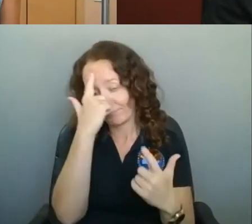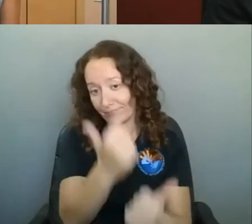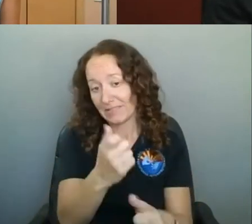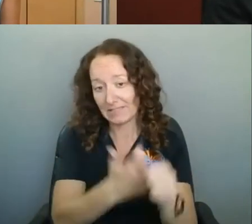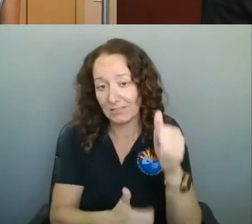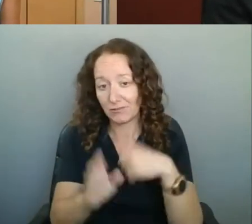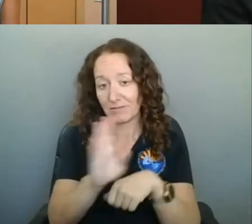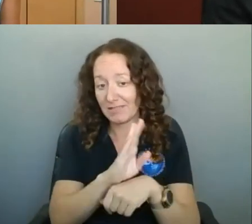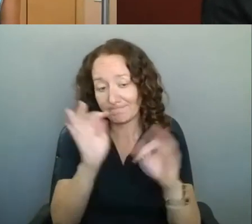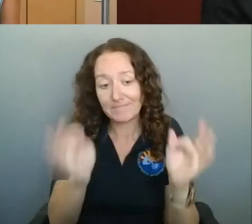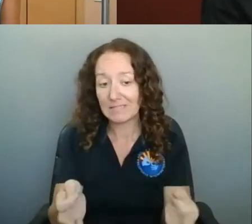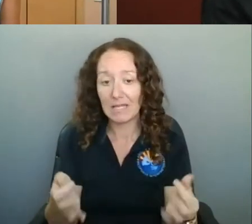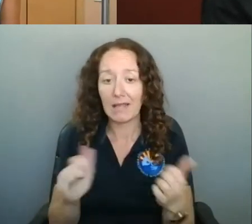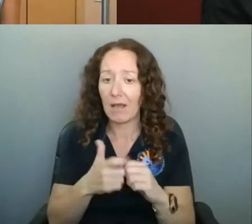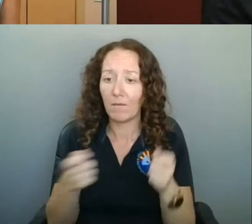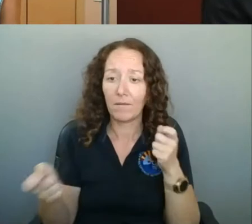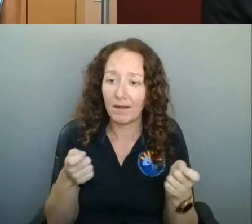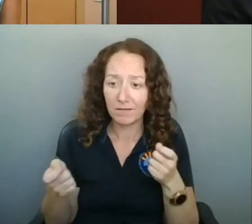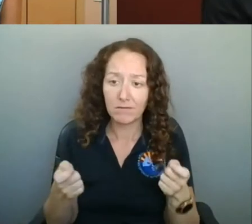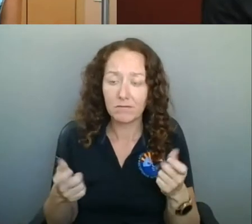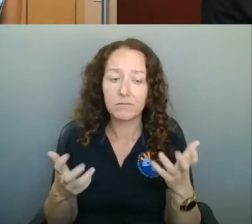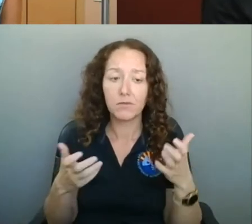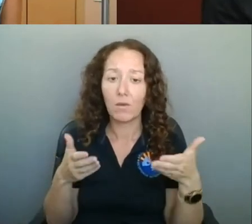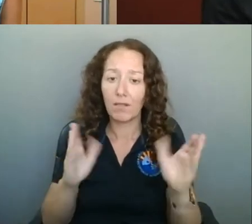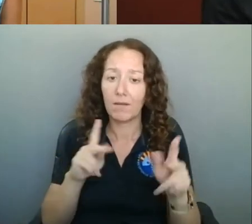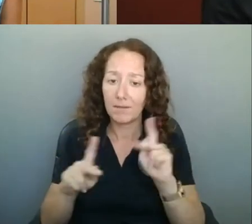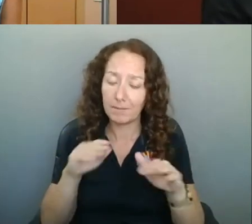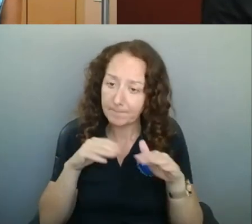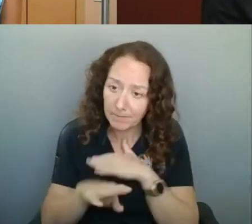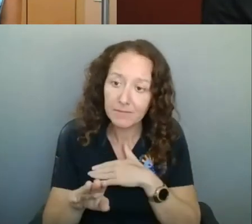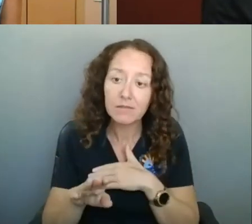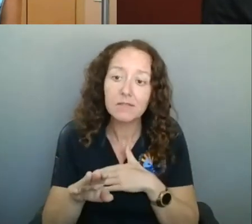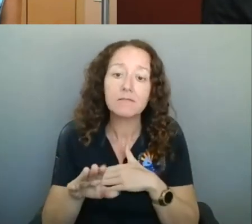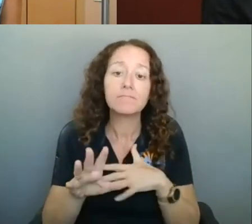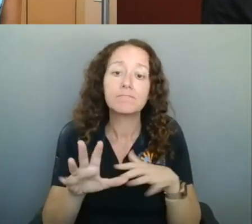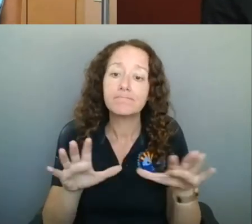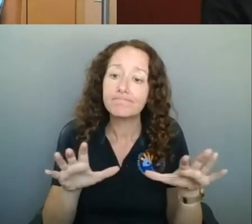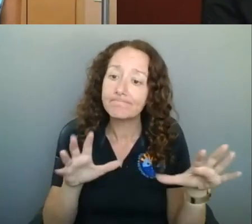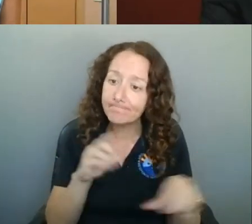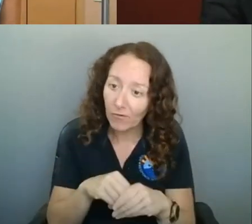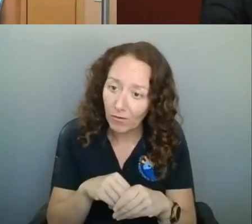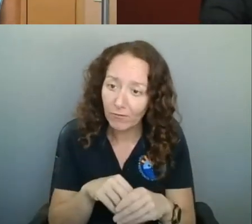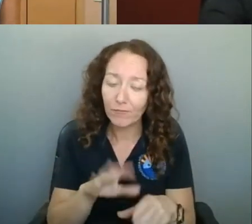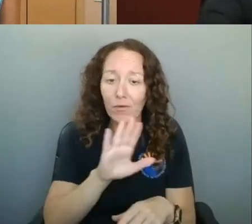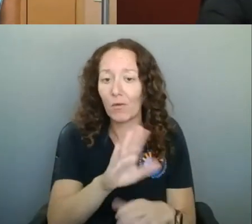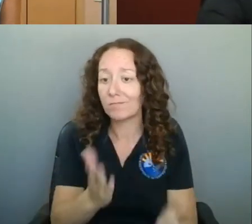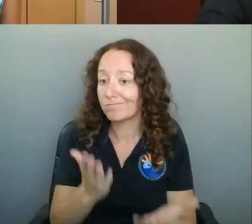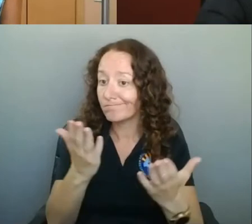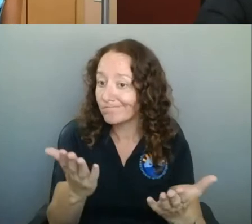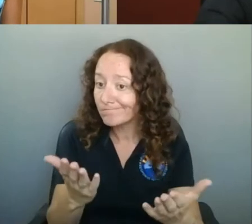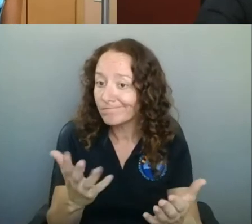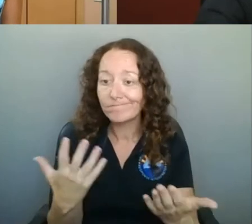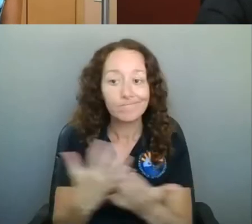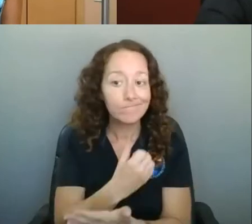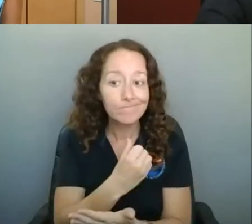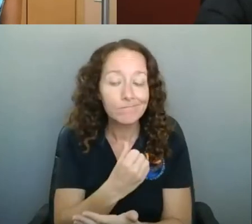those people to come in and, and partake in your what you have to offer, or if you're going